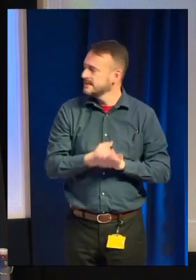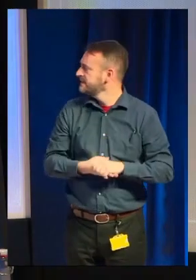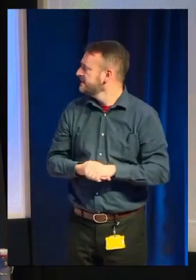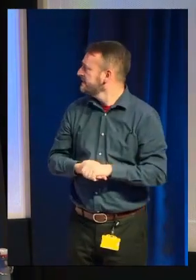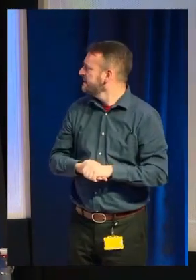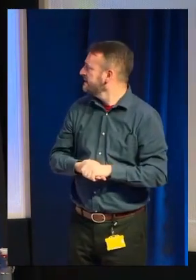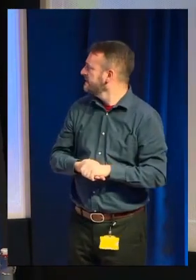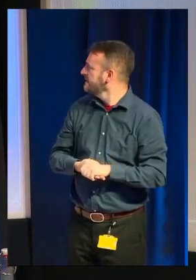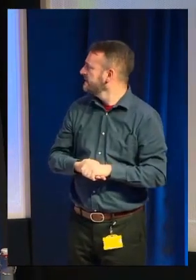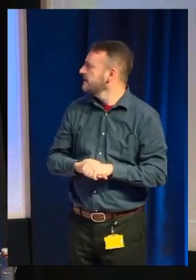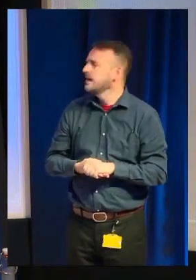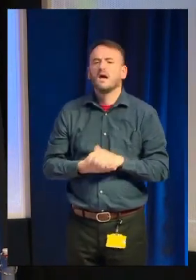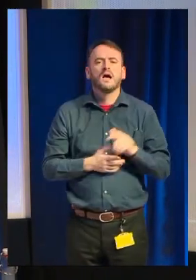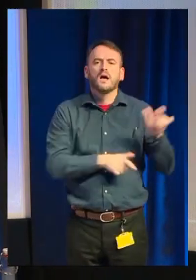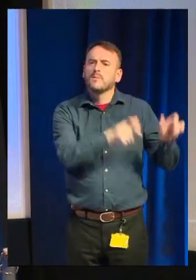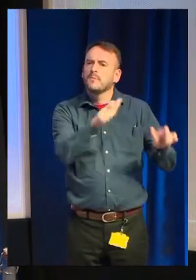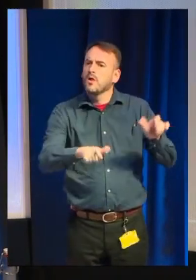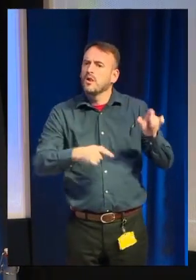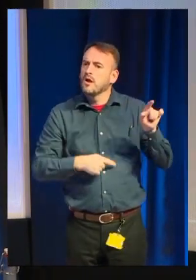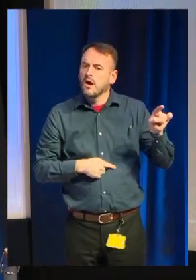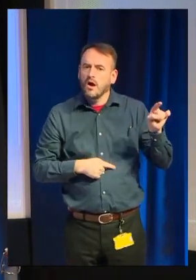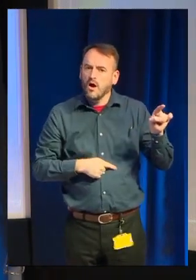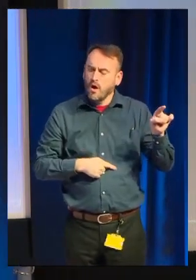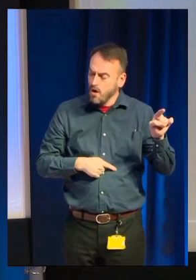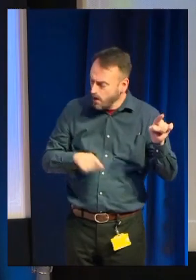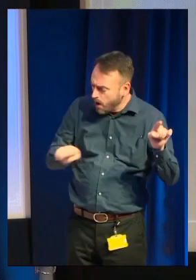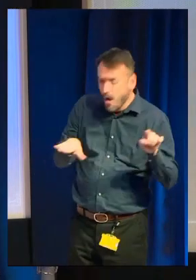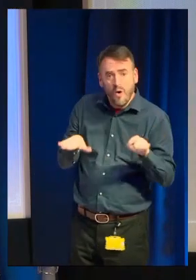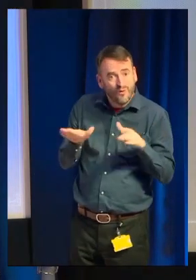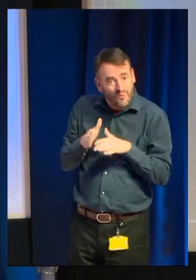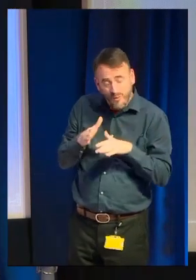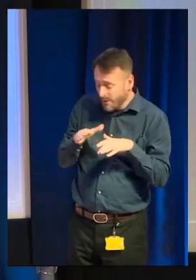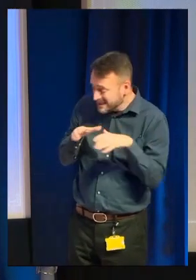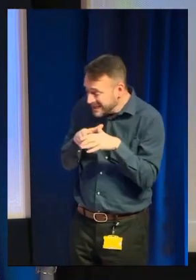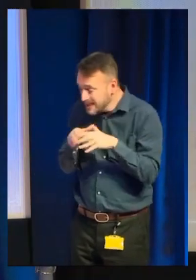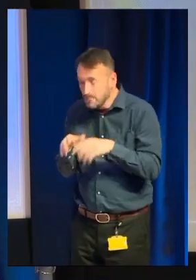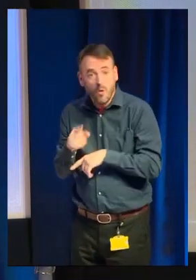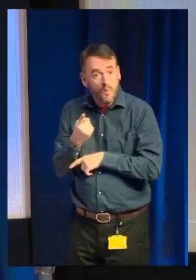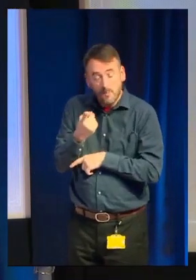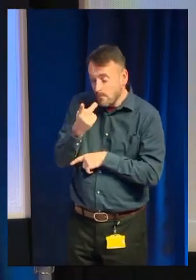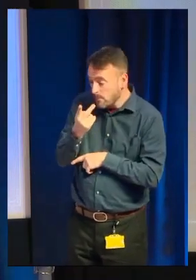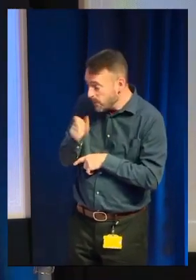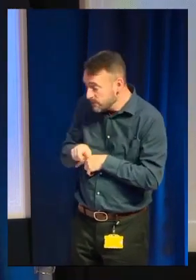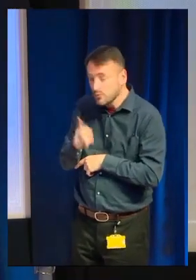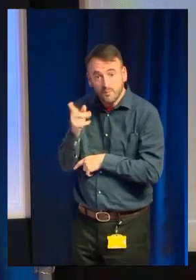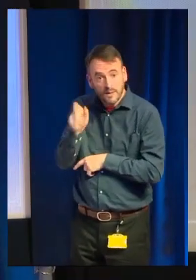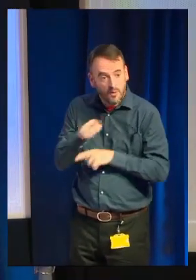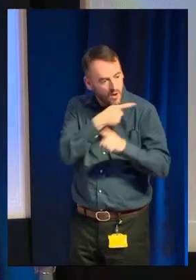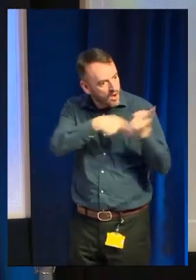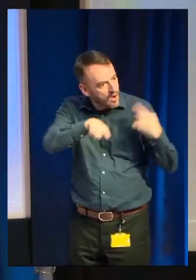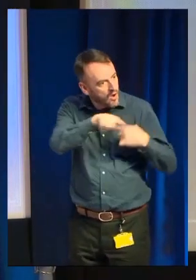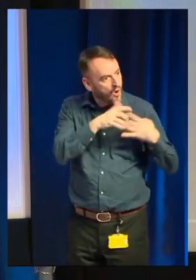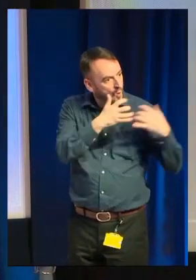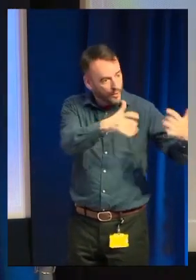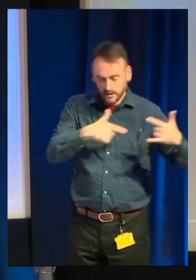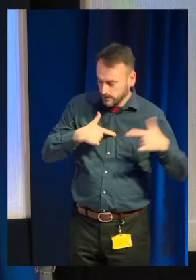People love to support a small team. They love to know it's one person, two people. They love to be impressed by that. Let them be impressed